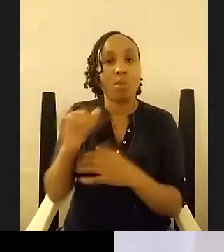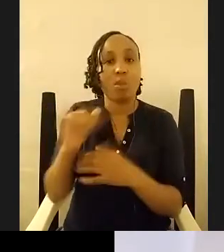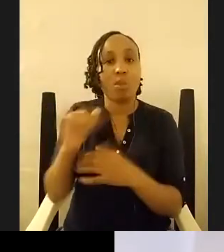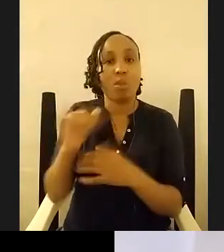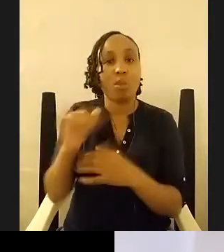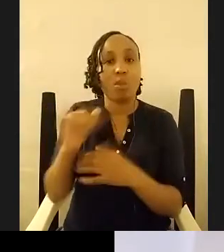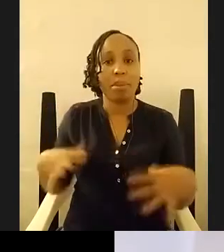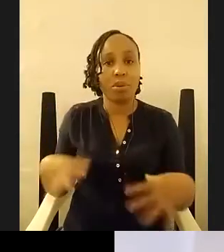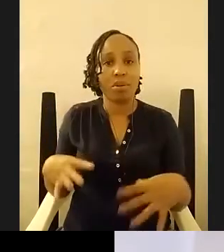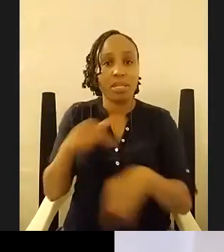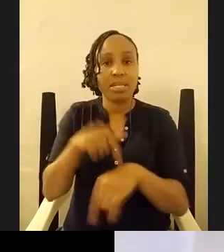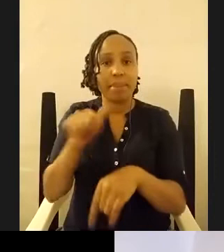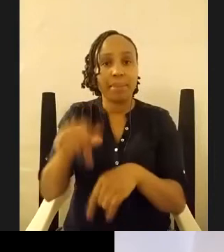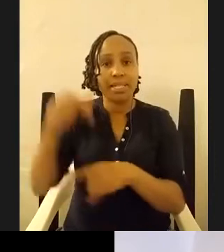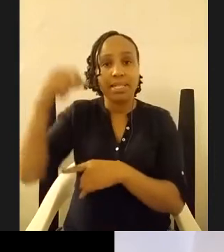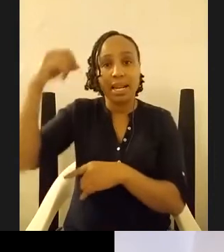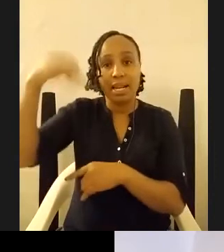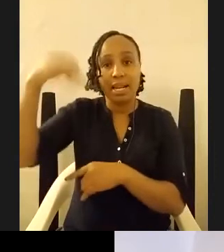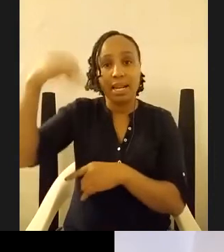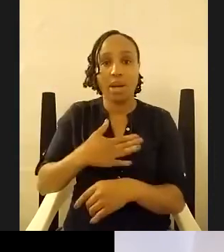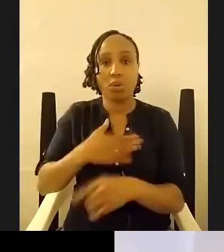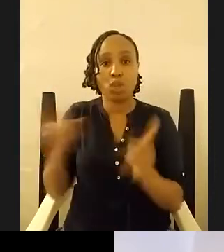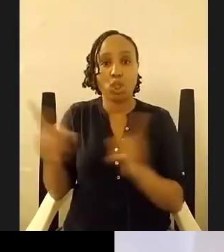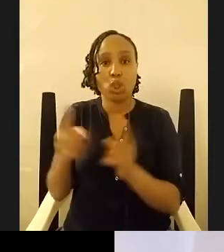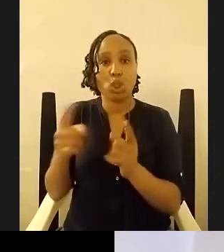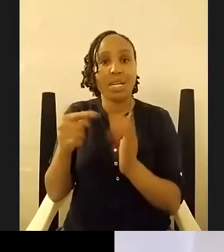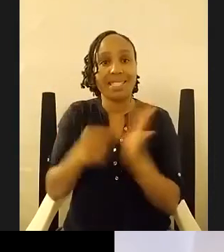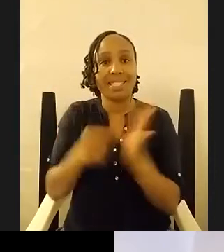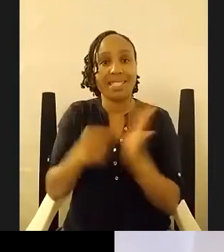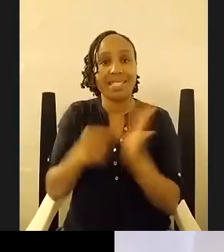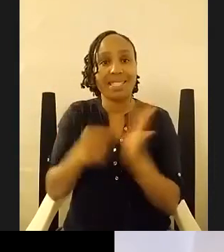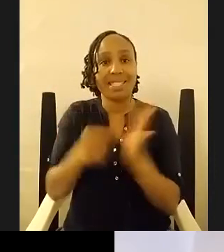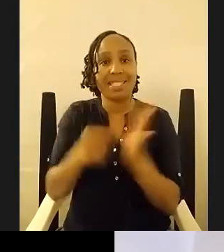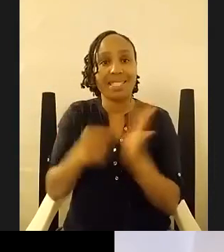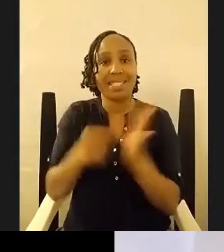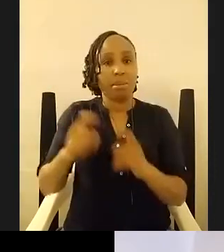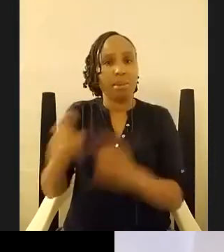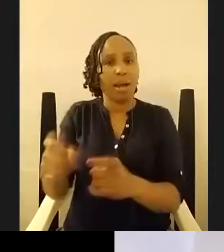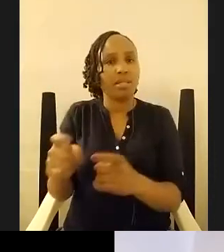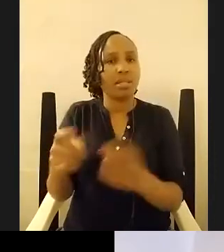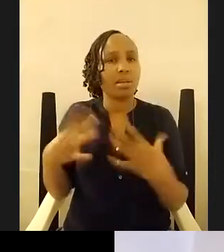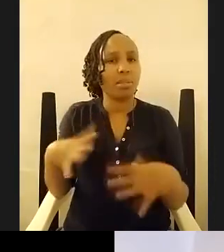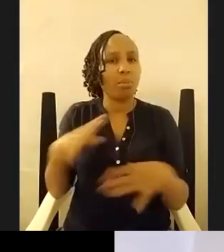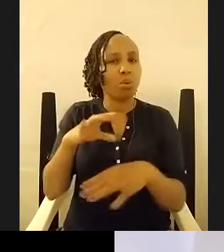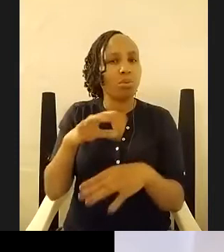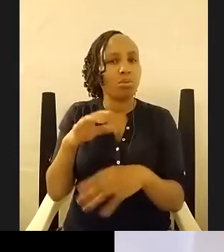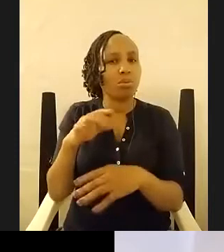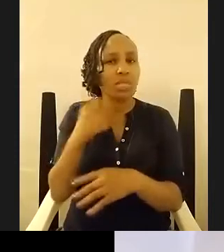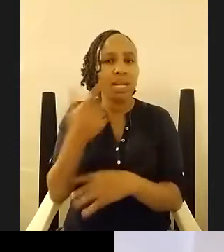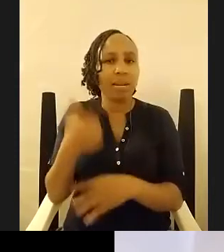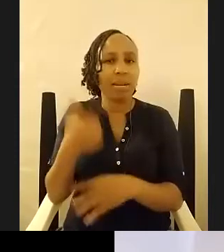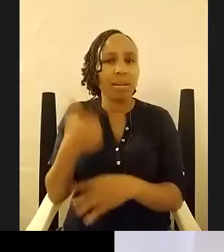was shortlisted for the king prize and i remember getting an email of people saying this is the first time i'm seeing myself as a disabled